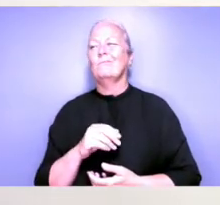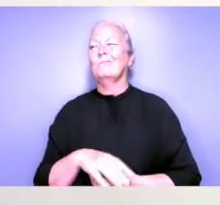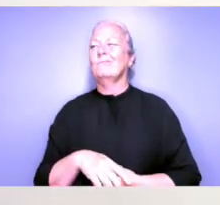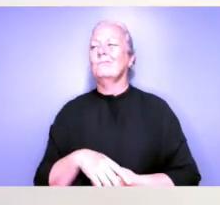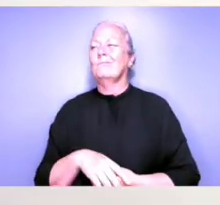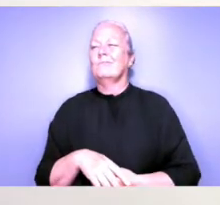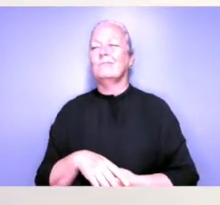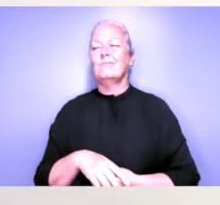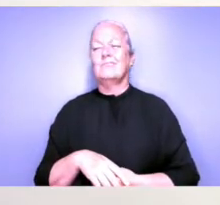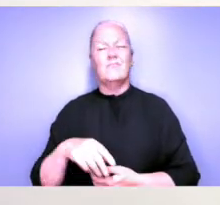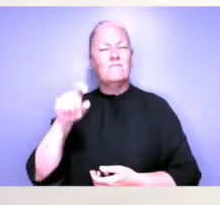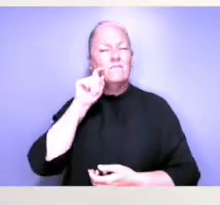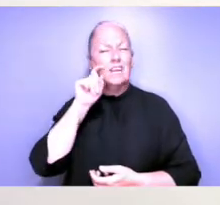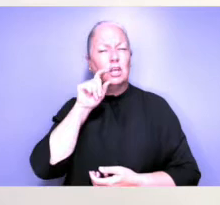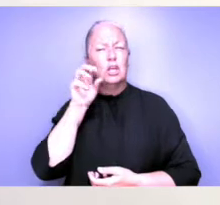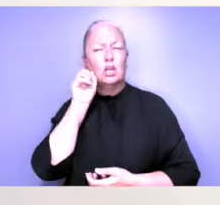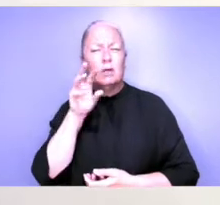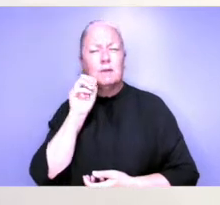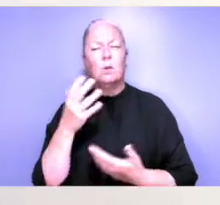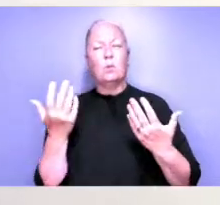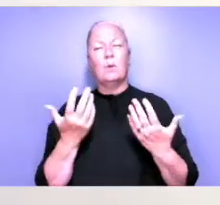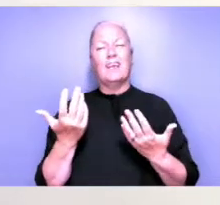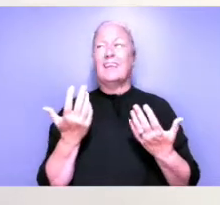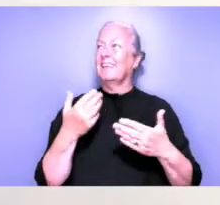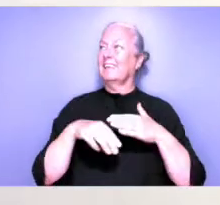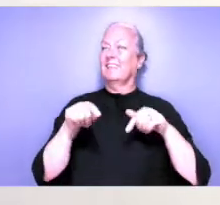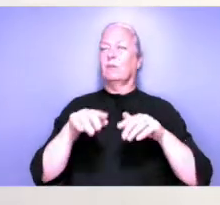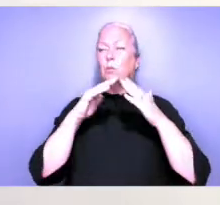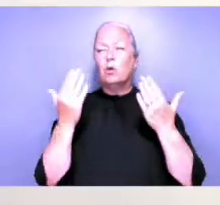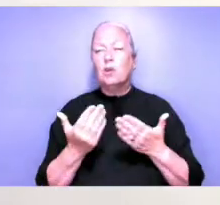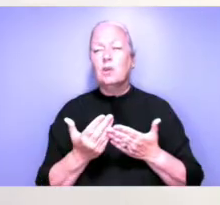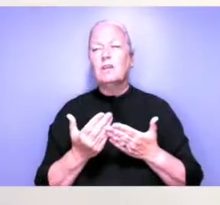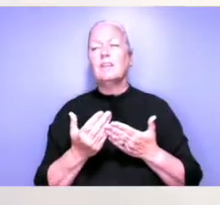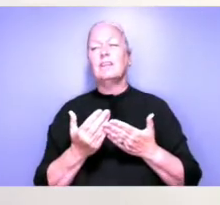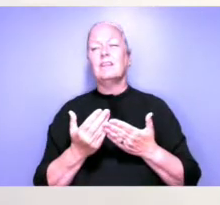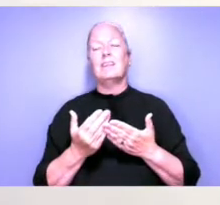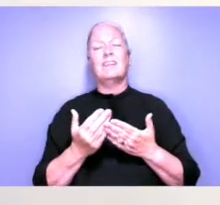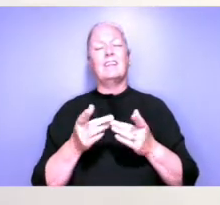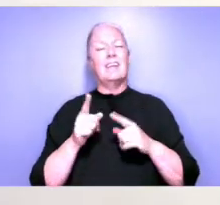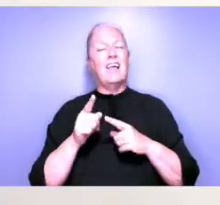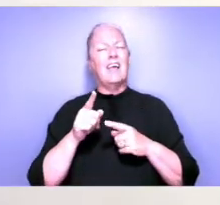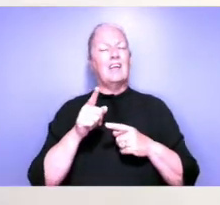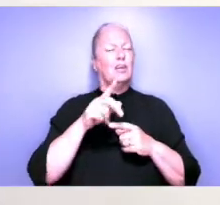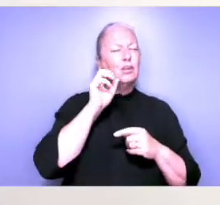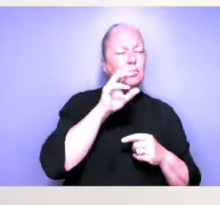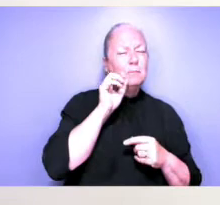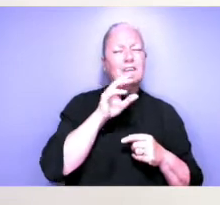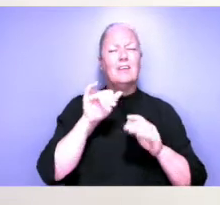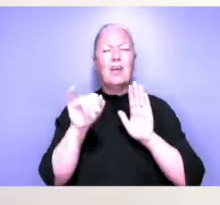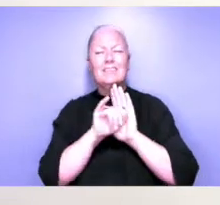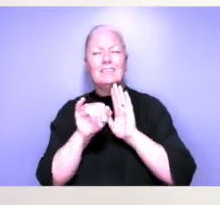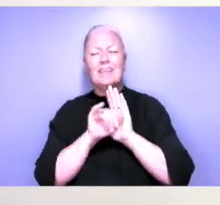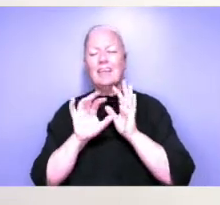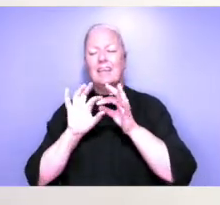finding humor in the complexity of attempting identity, finding humor in the trap that is identity, at the same time as finding